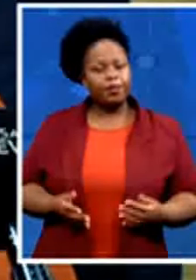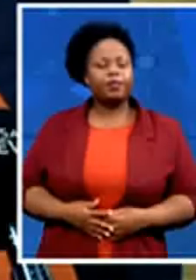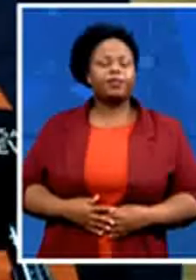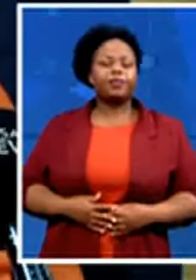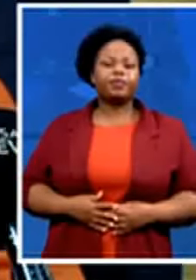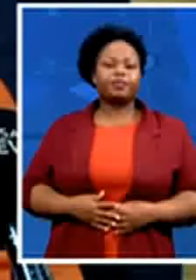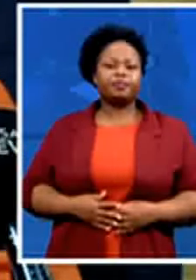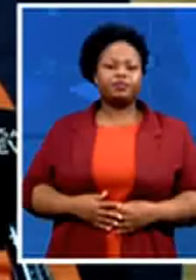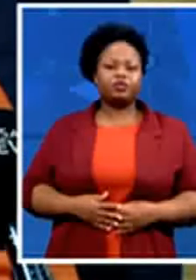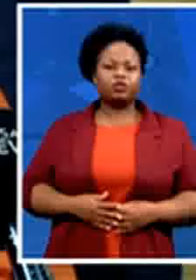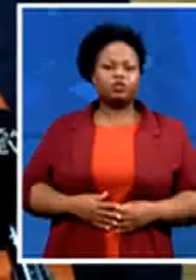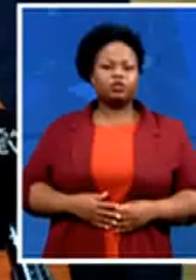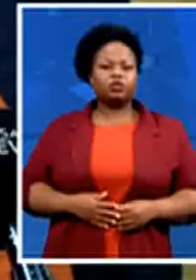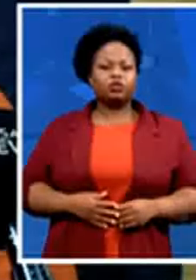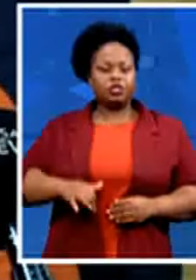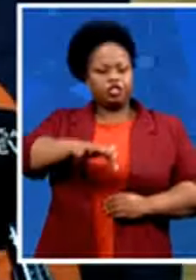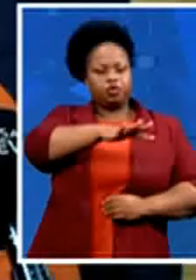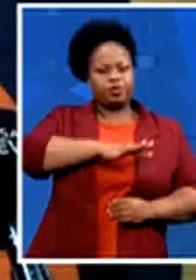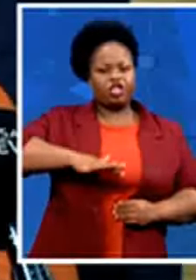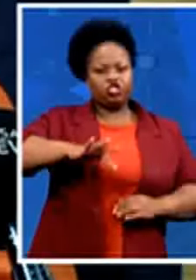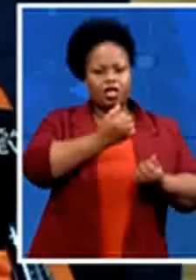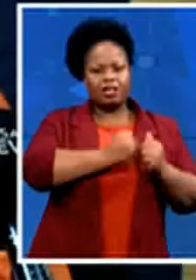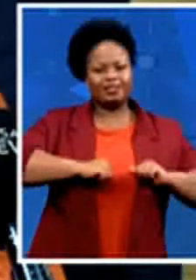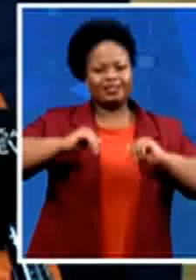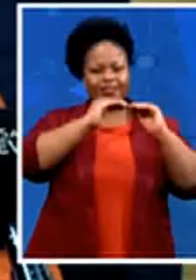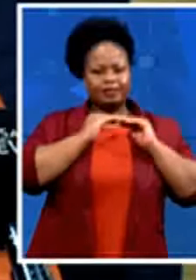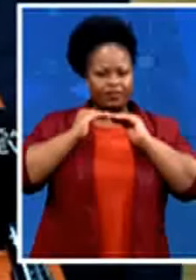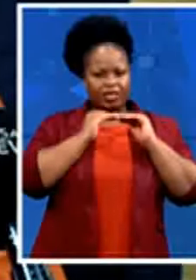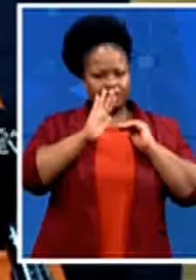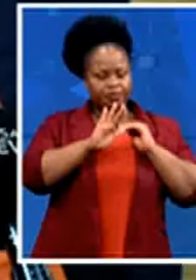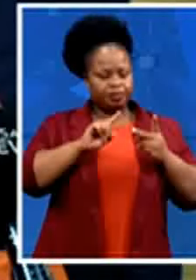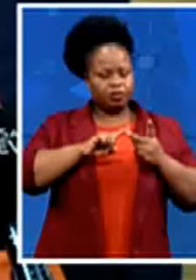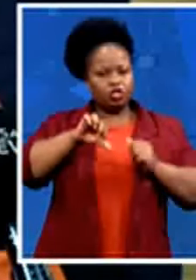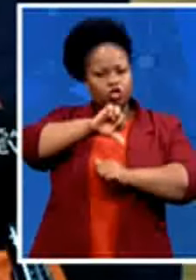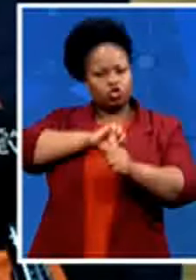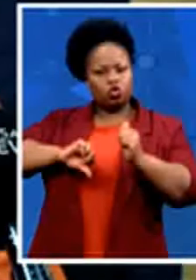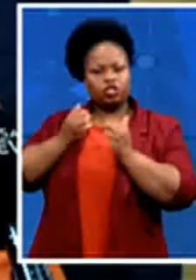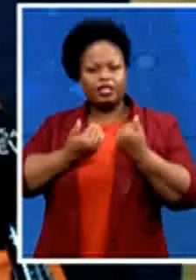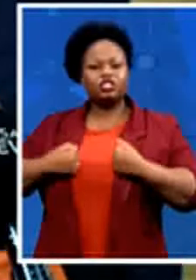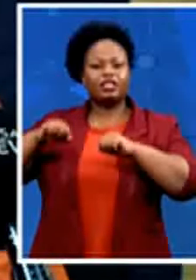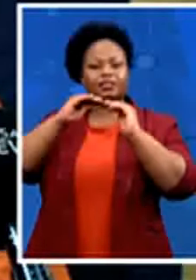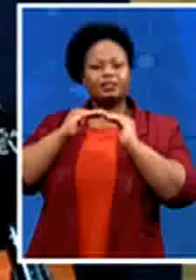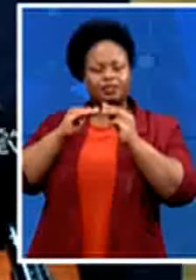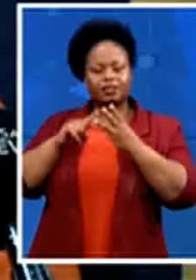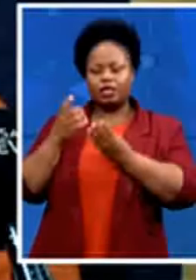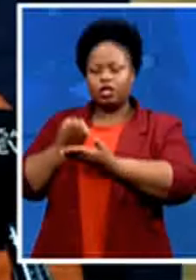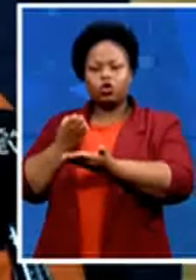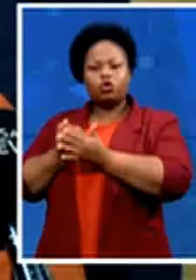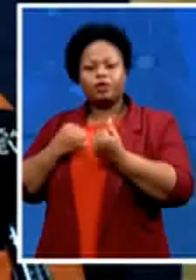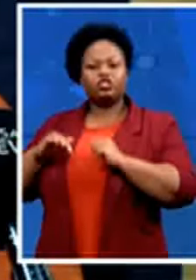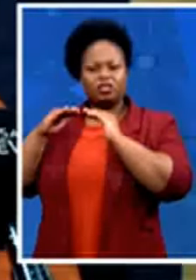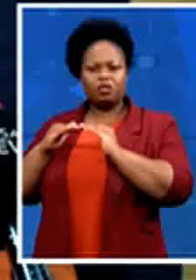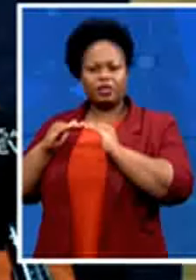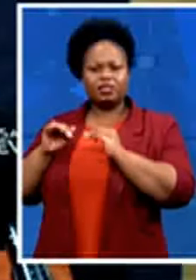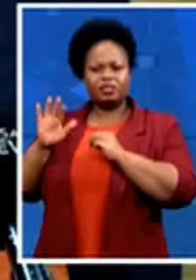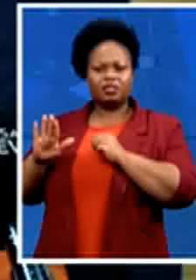uh social justice economic justice and environmental justice let me start